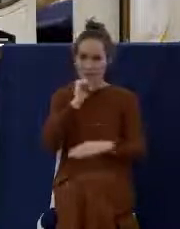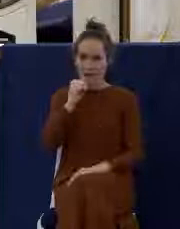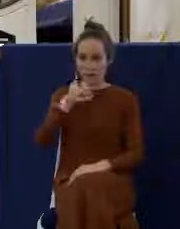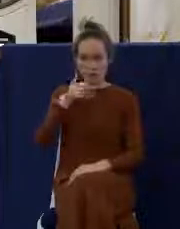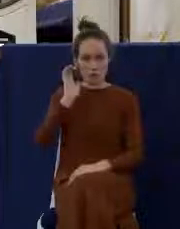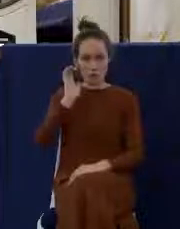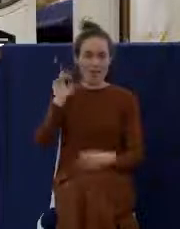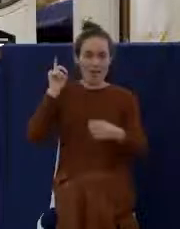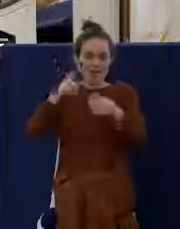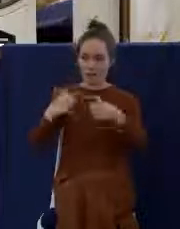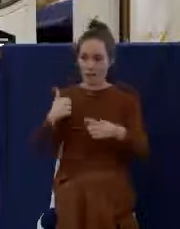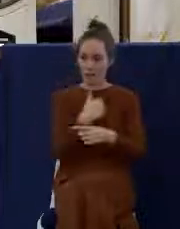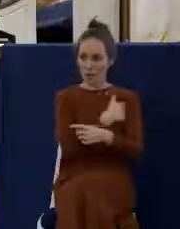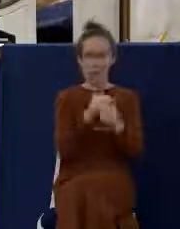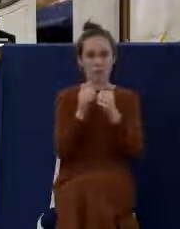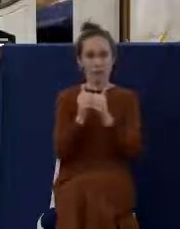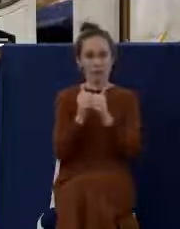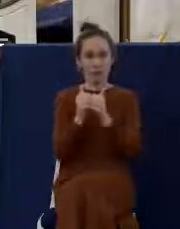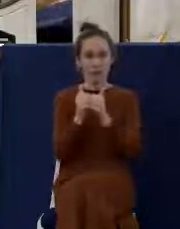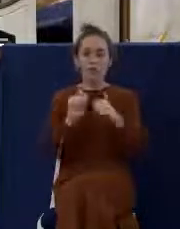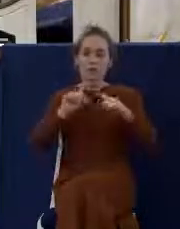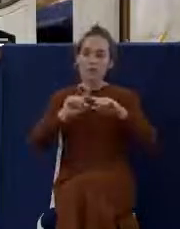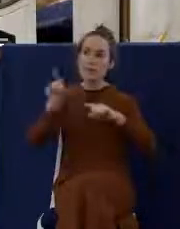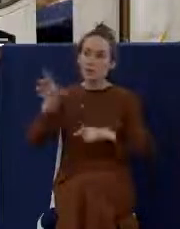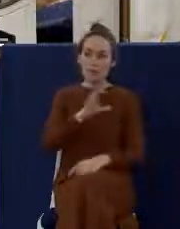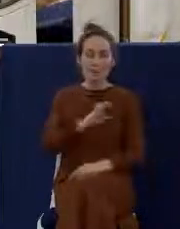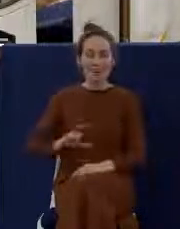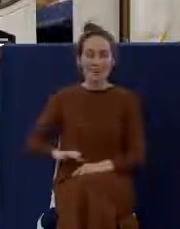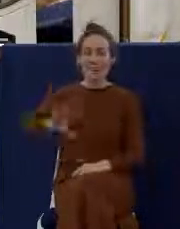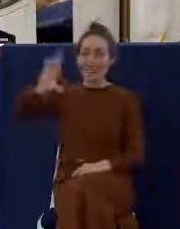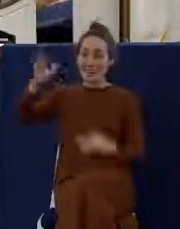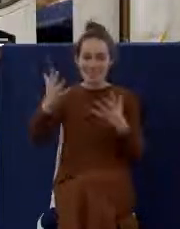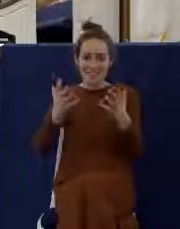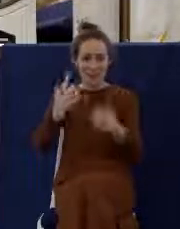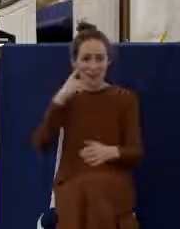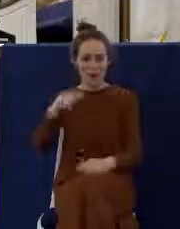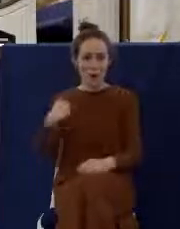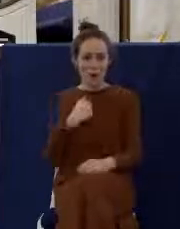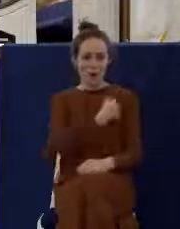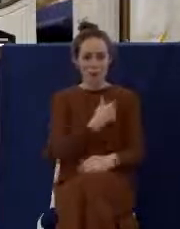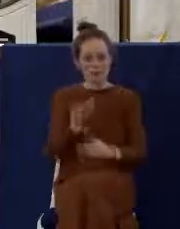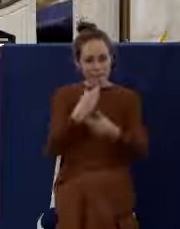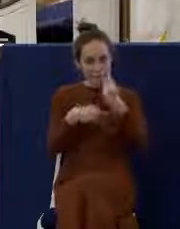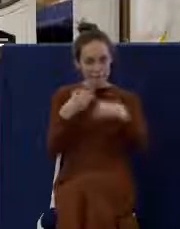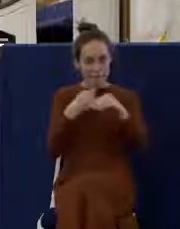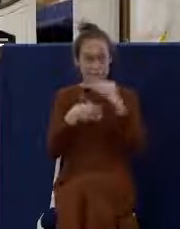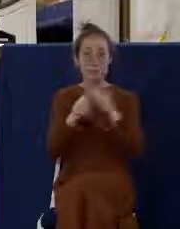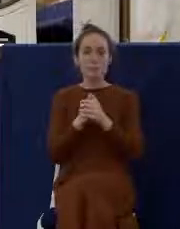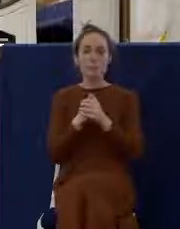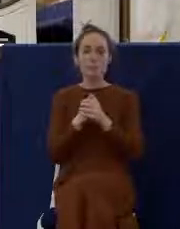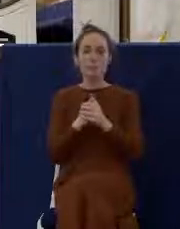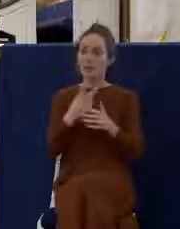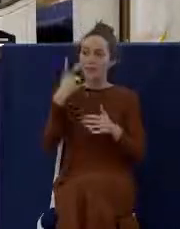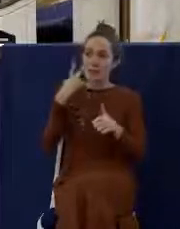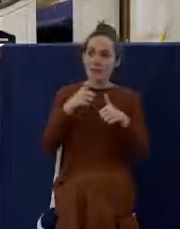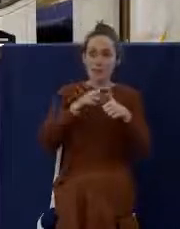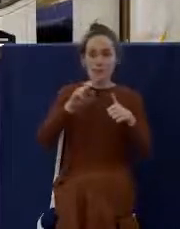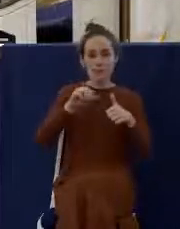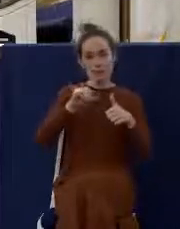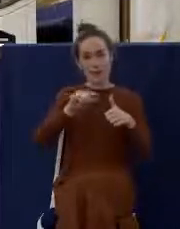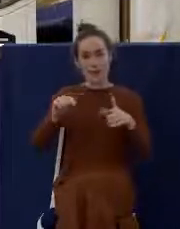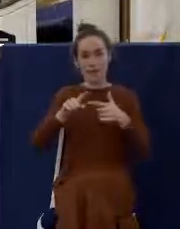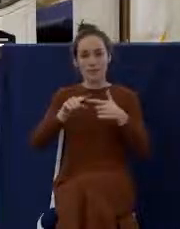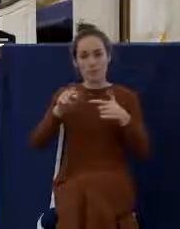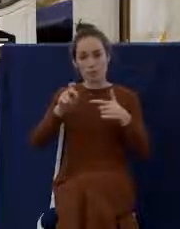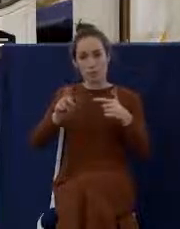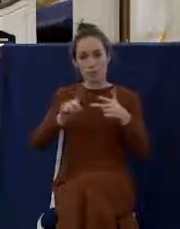together. But it was the desire of Christ. And what I read here in Mark, we also see it in Matthew, we see it in Luke, we see it in John.